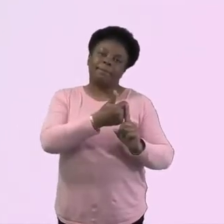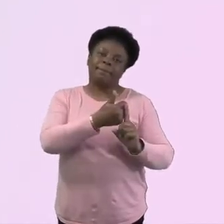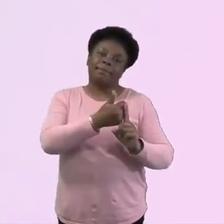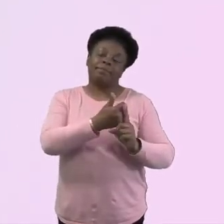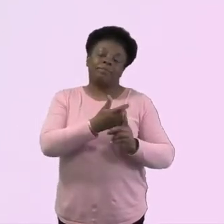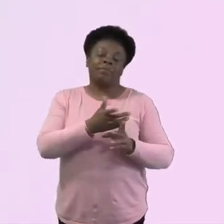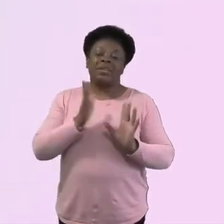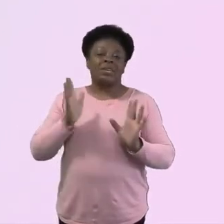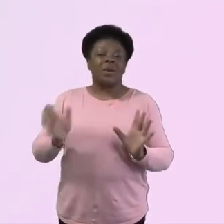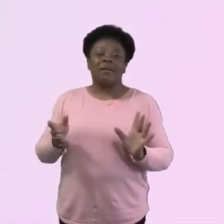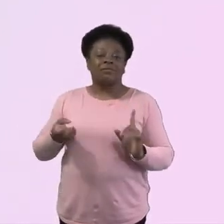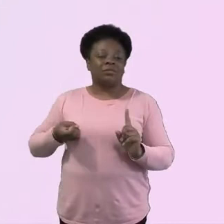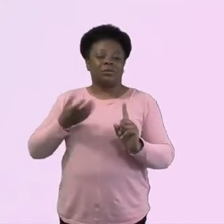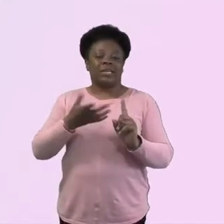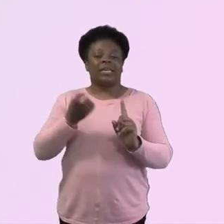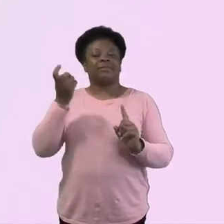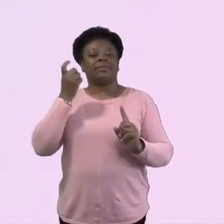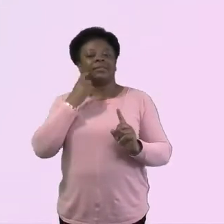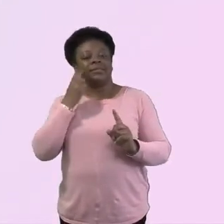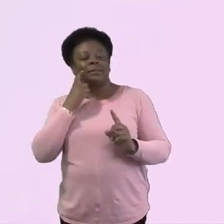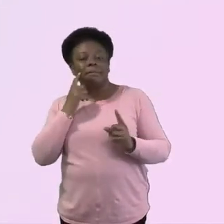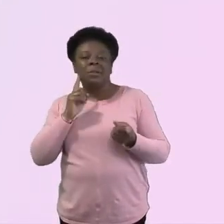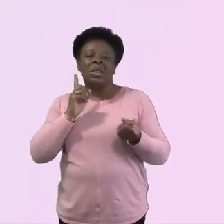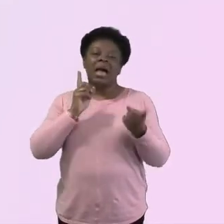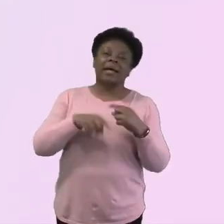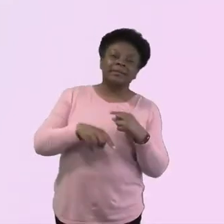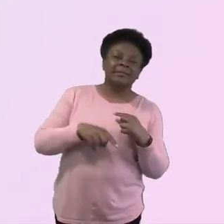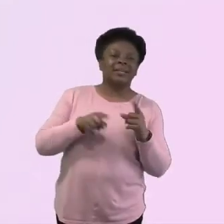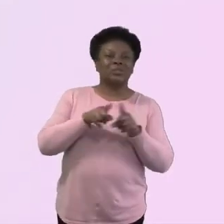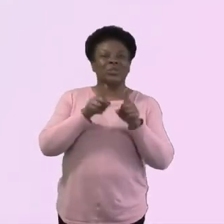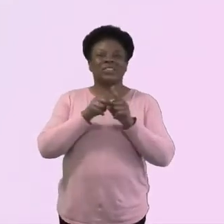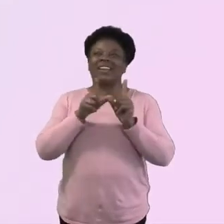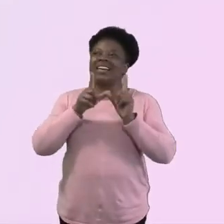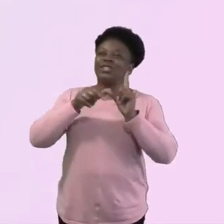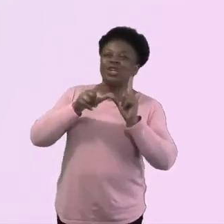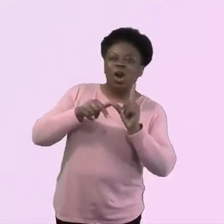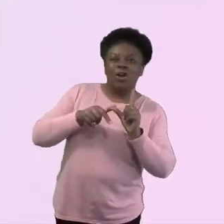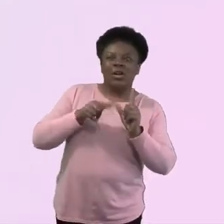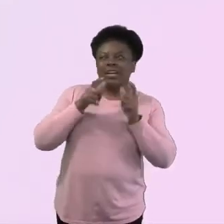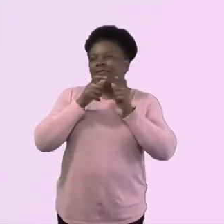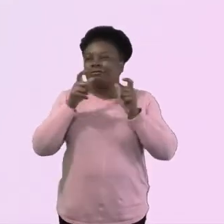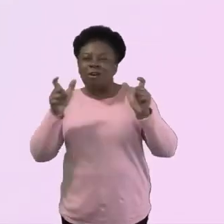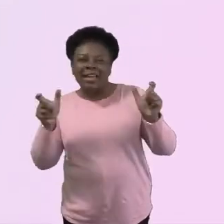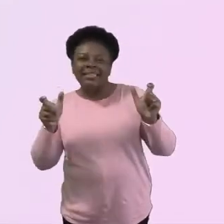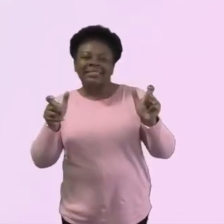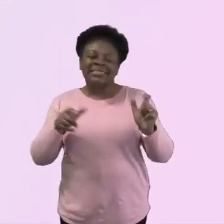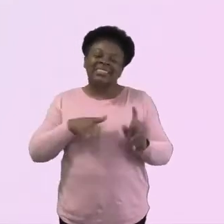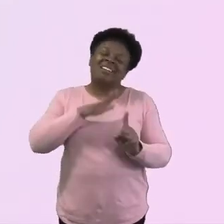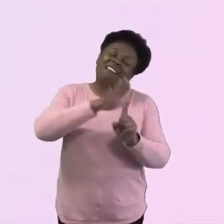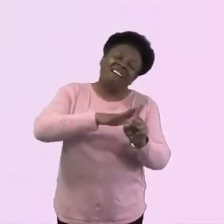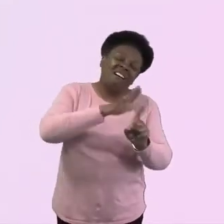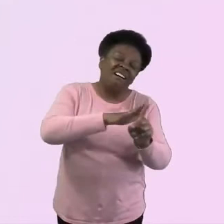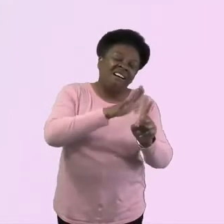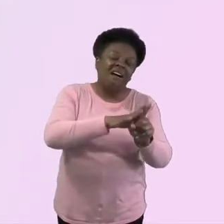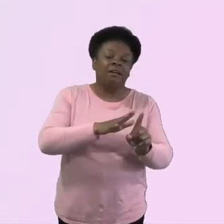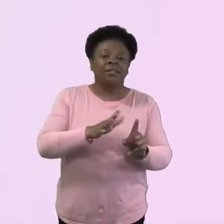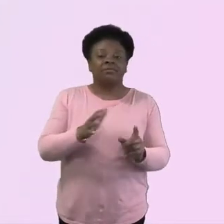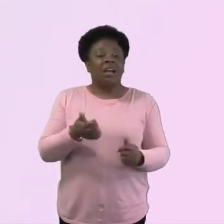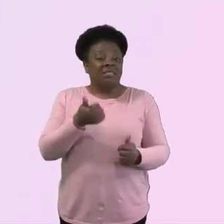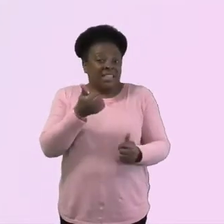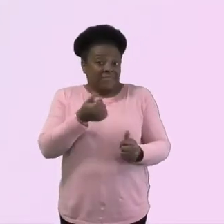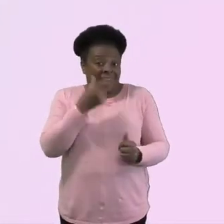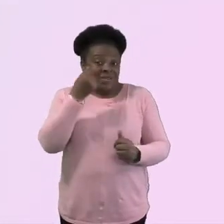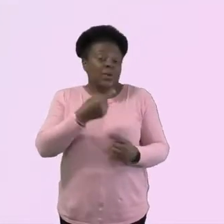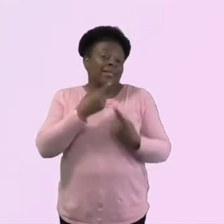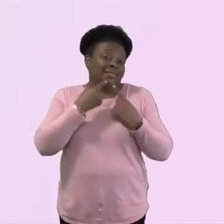and kind of like slightly cheesy phrases with people when it comes to loss. And again, there's nothing wrong with that because it's a difficult situation. But I think just being